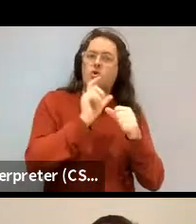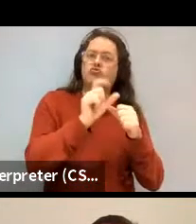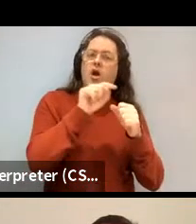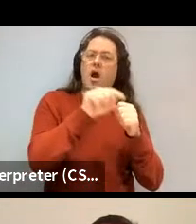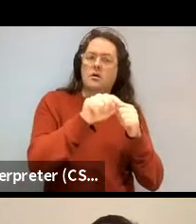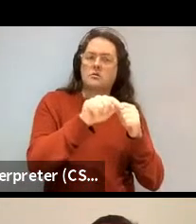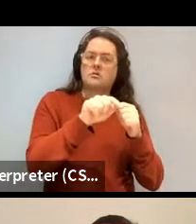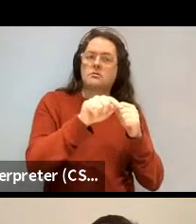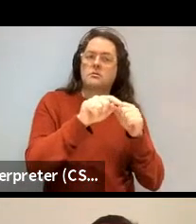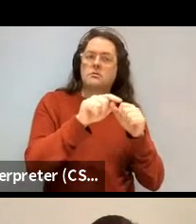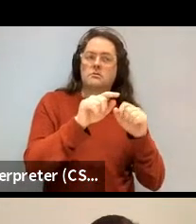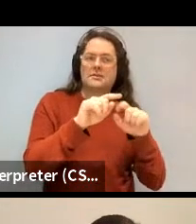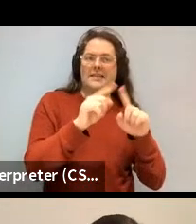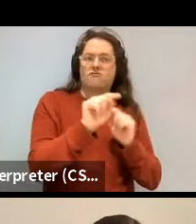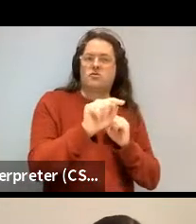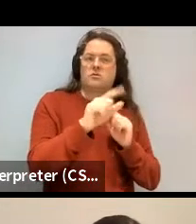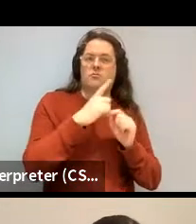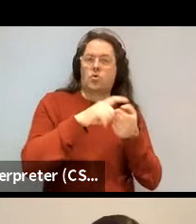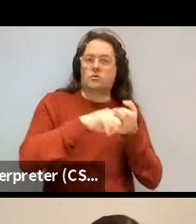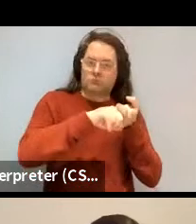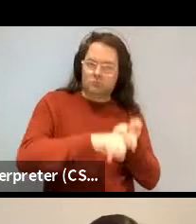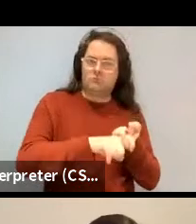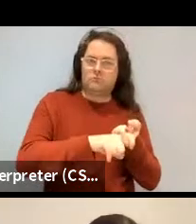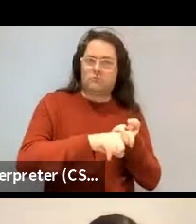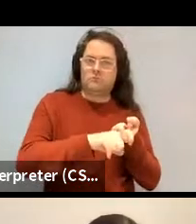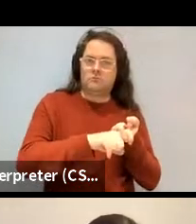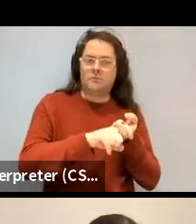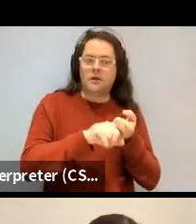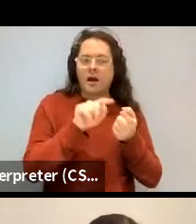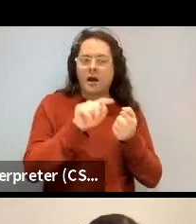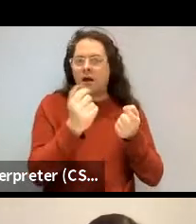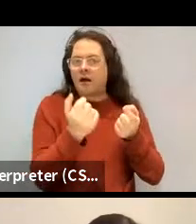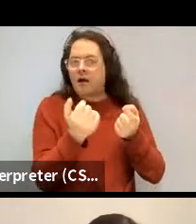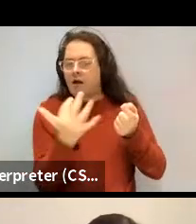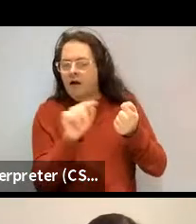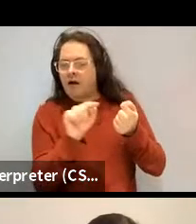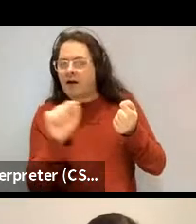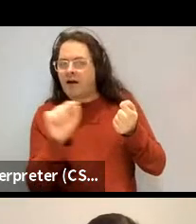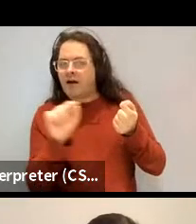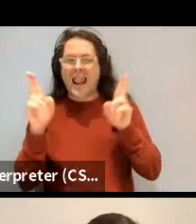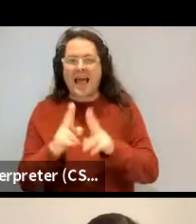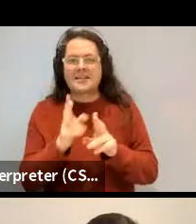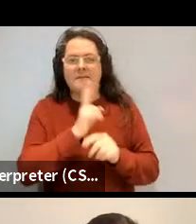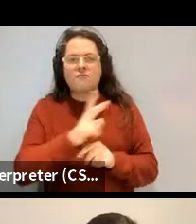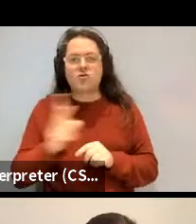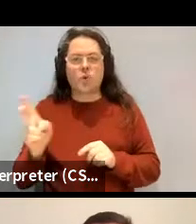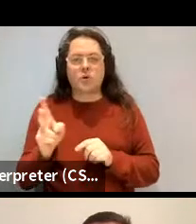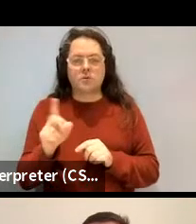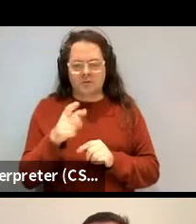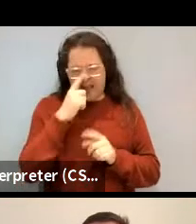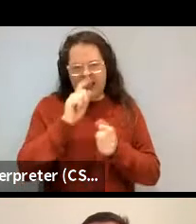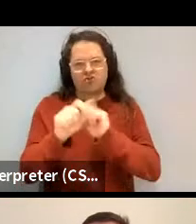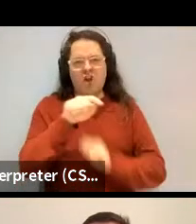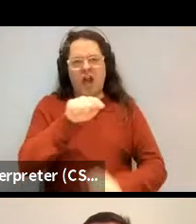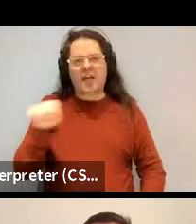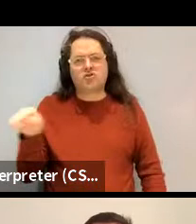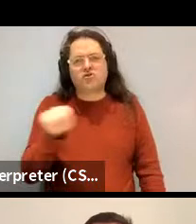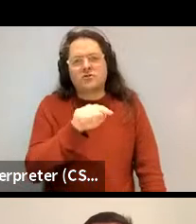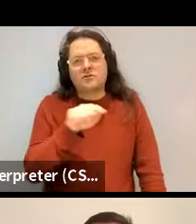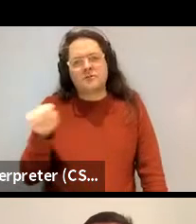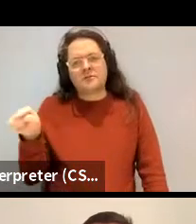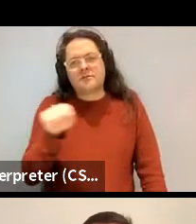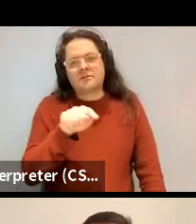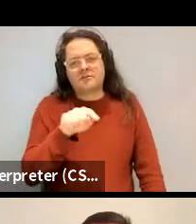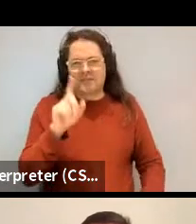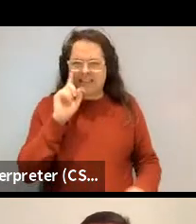have a different form. When things get less, when things are less frequent, they're more easily changeable. And you see that, you know, in